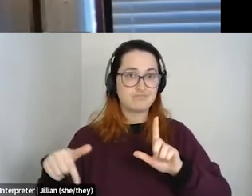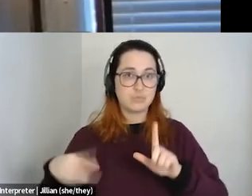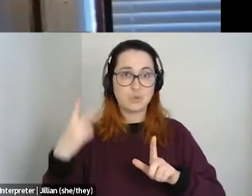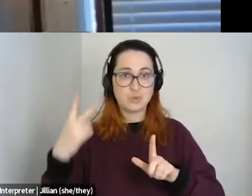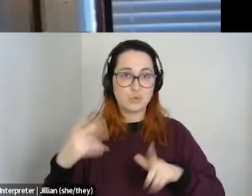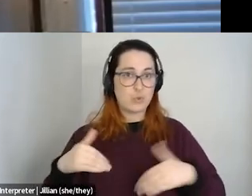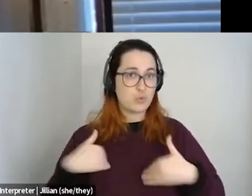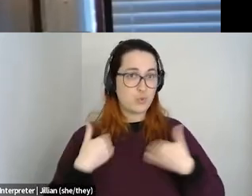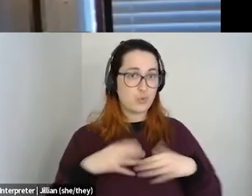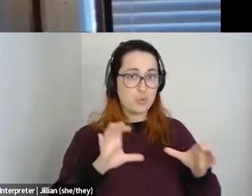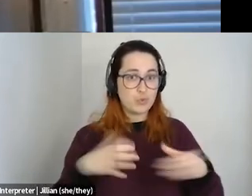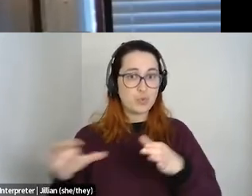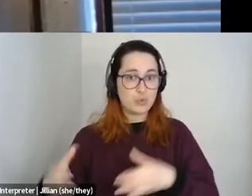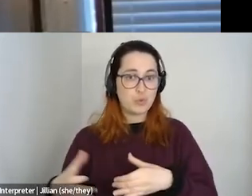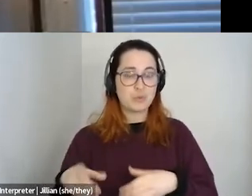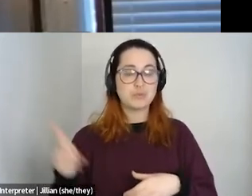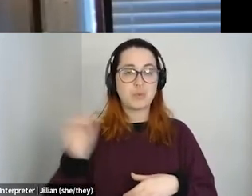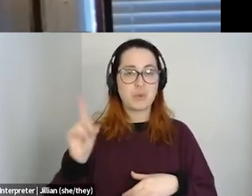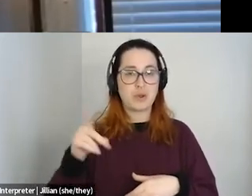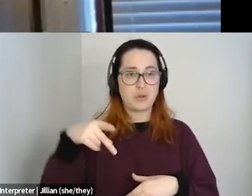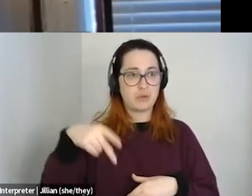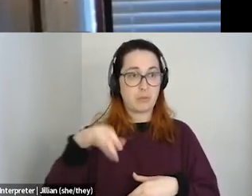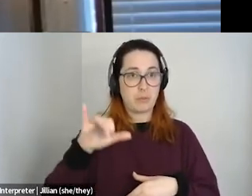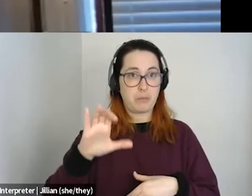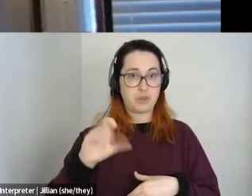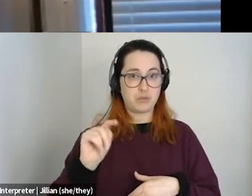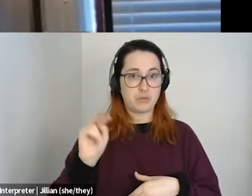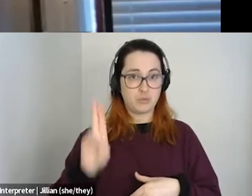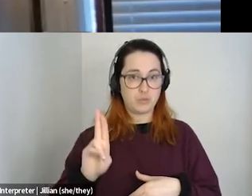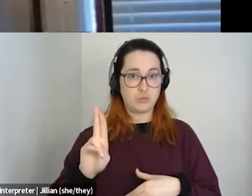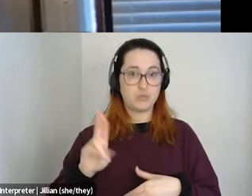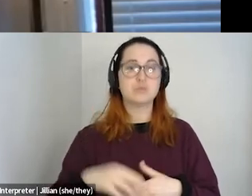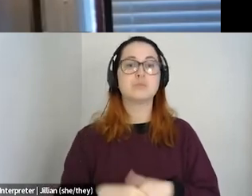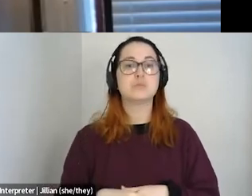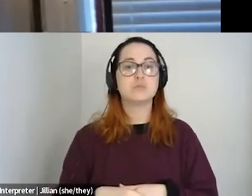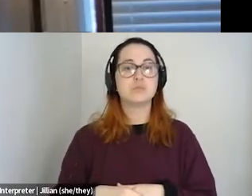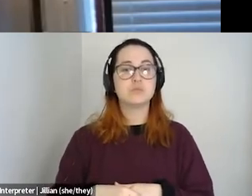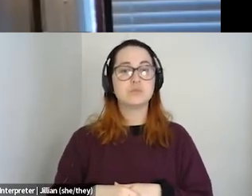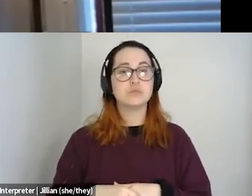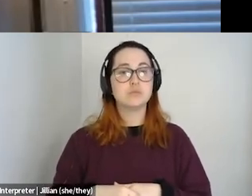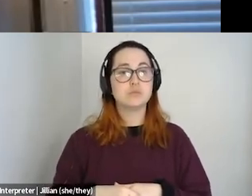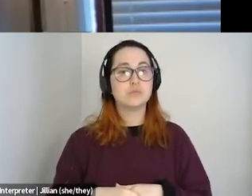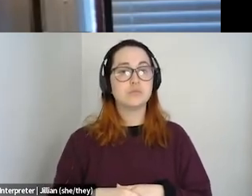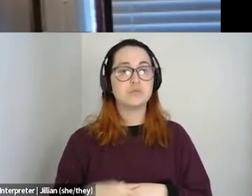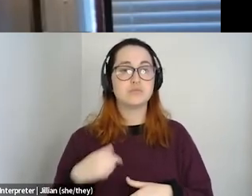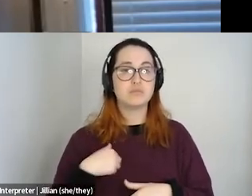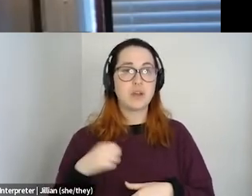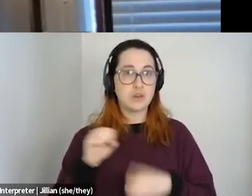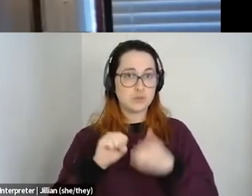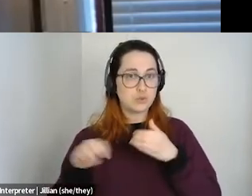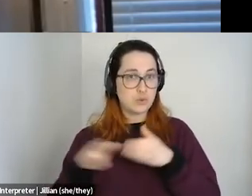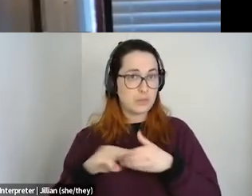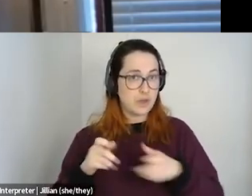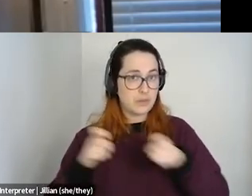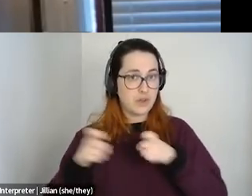groups in Pictou County, Nova Scotia called Rainbow Recreation and Youth Pictou County. I'm the social media manager